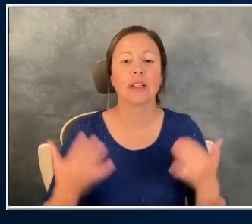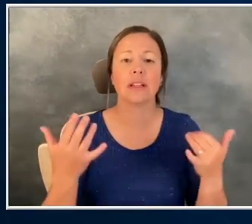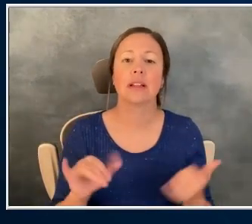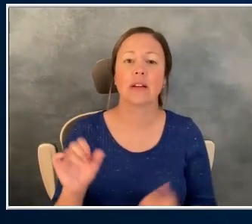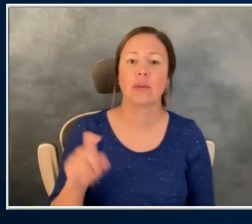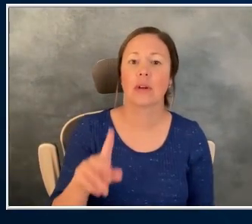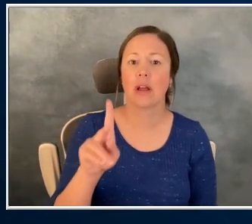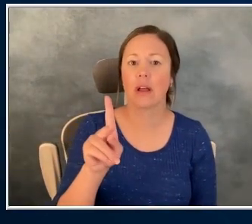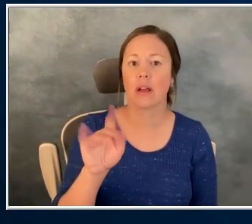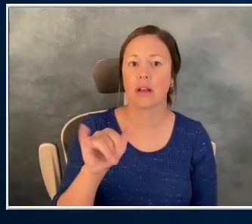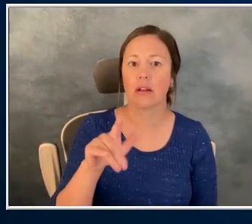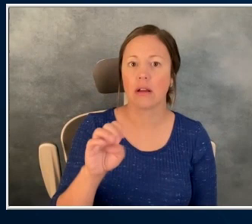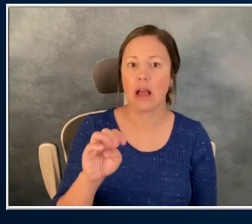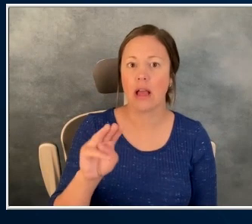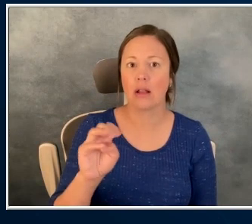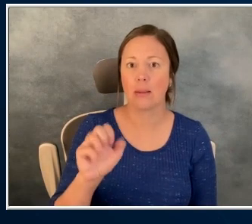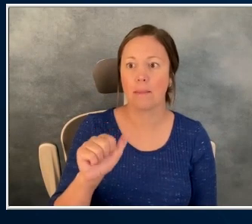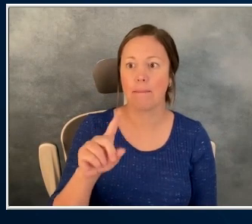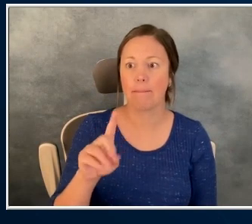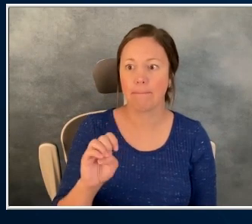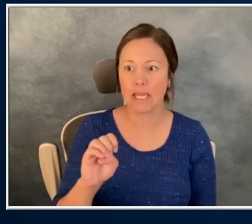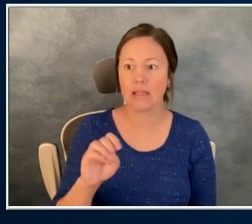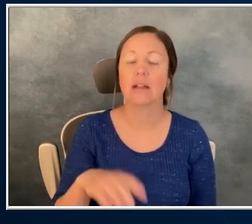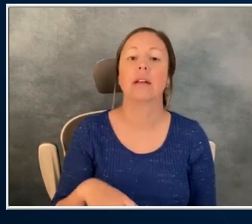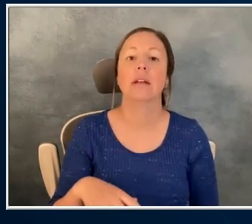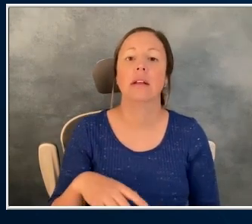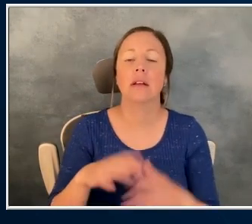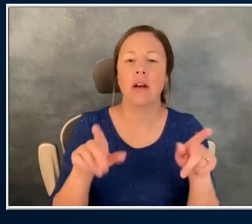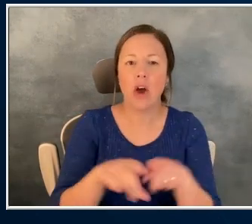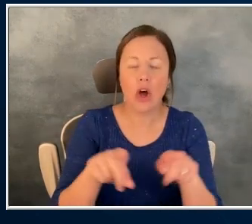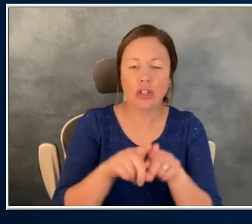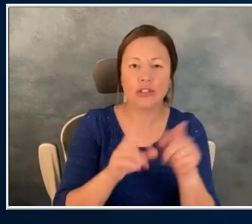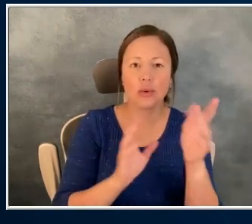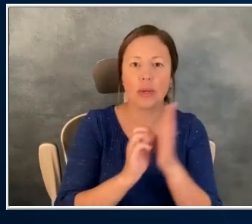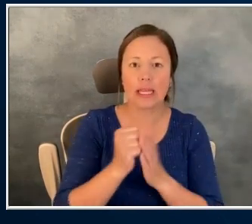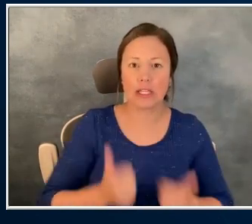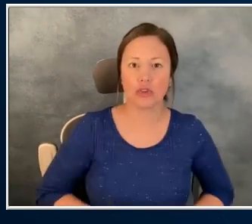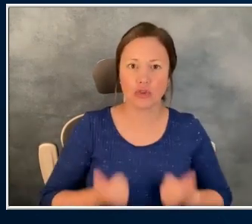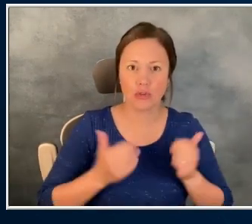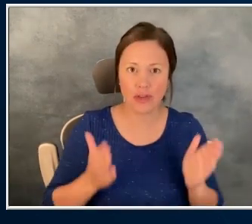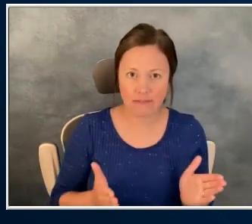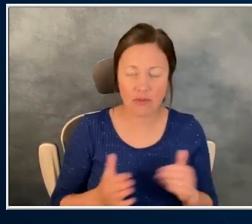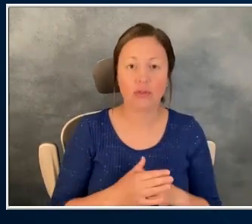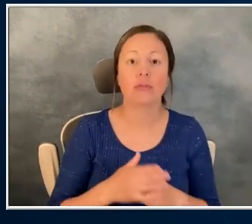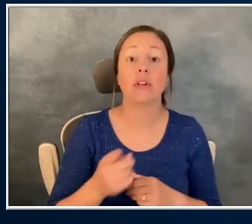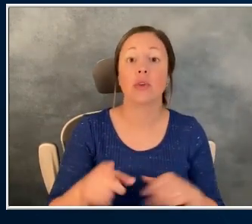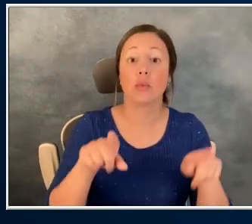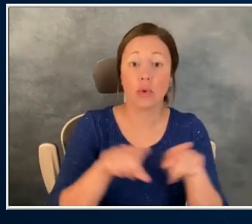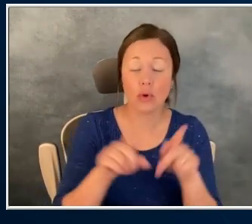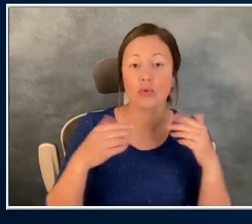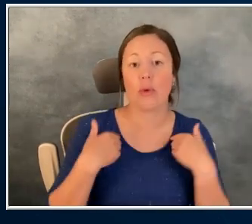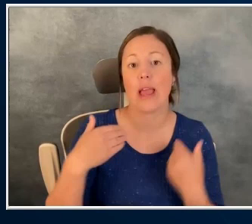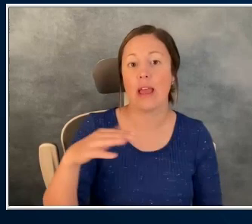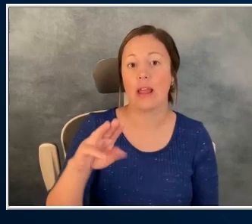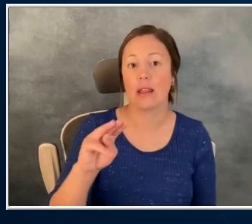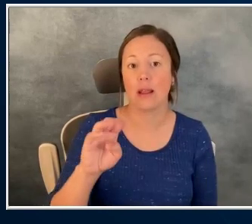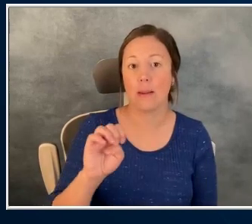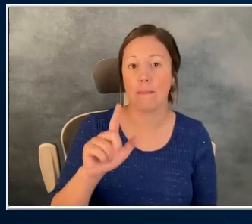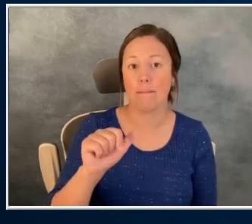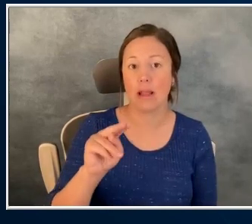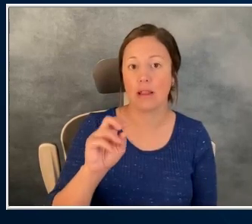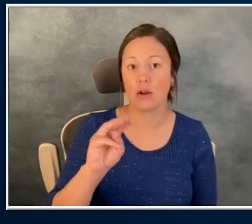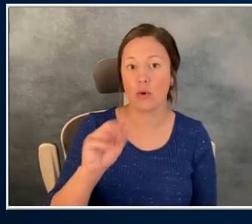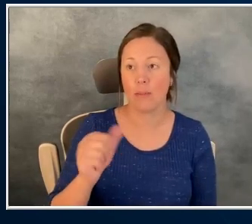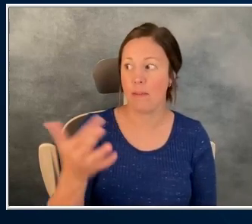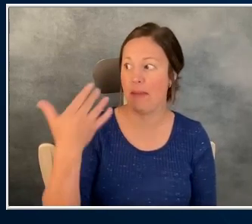also a cancer survivor and your story has similarities to Lindsay's. You also had melanoma. This was back in 2001. So that's quite